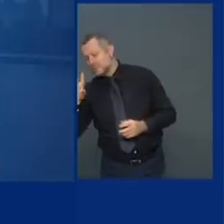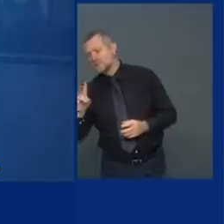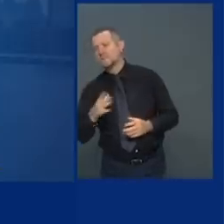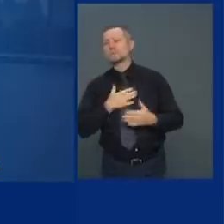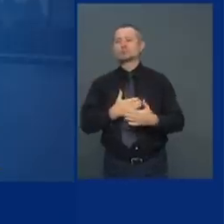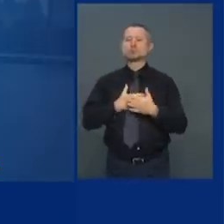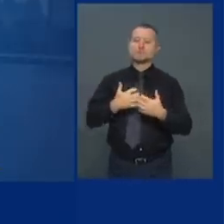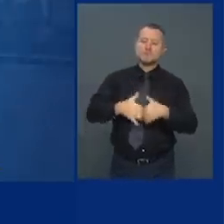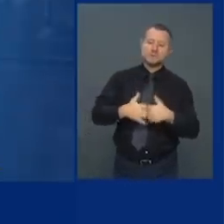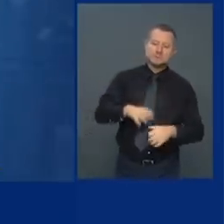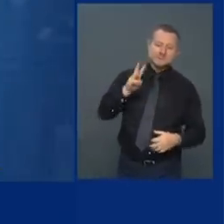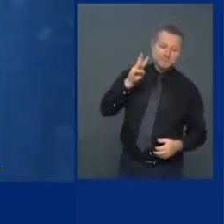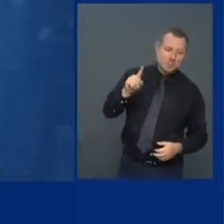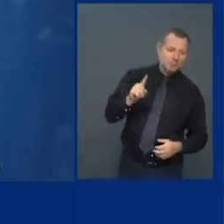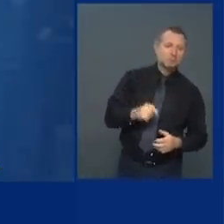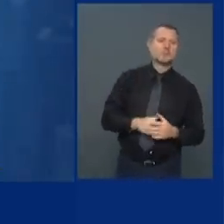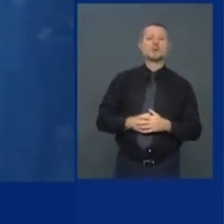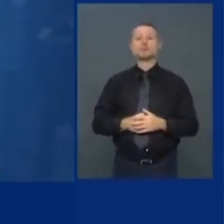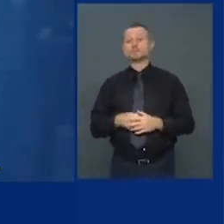New York City.